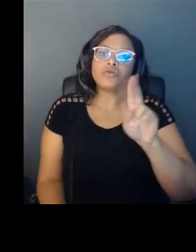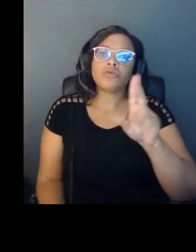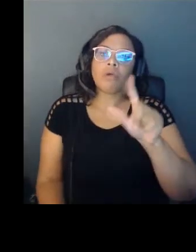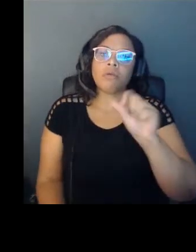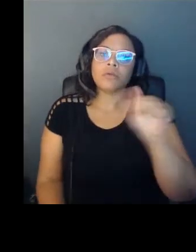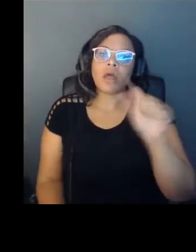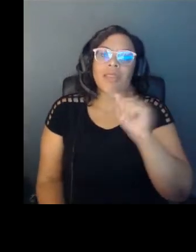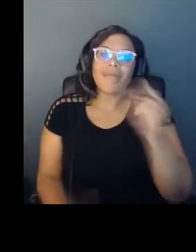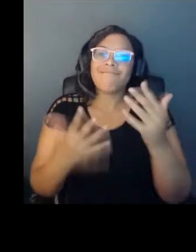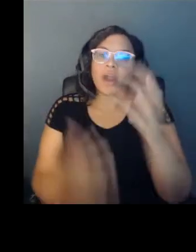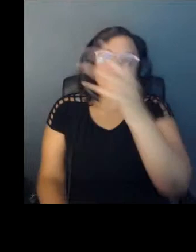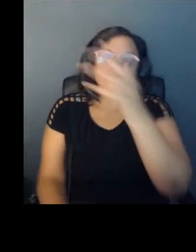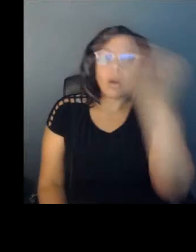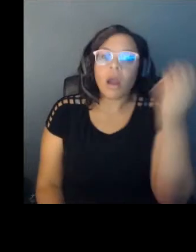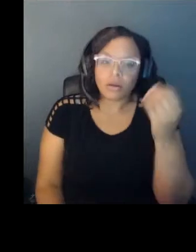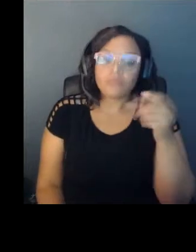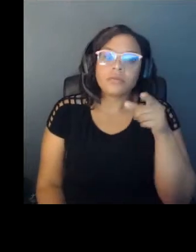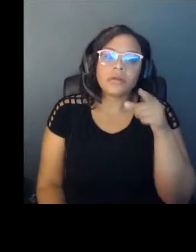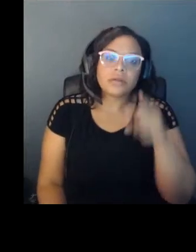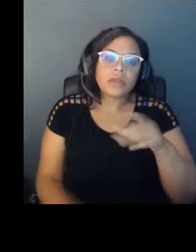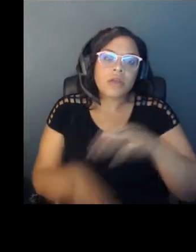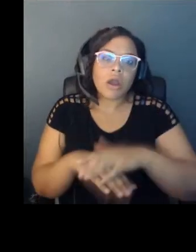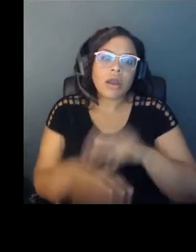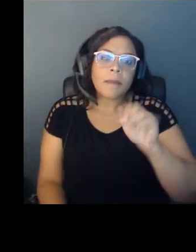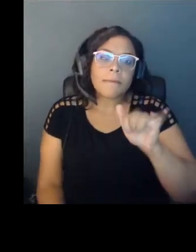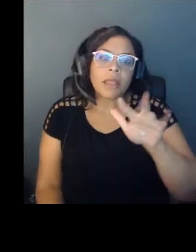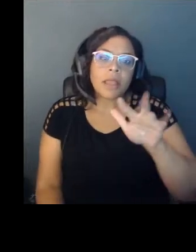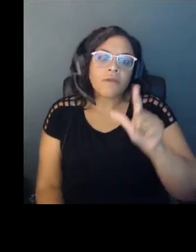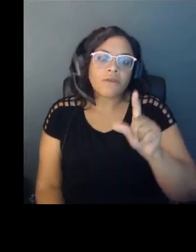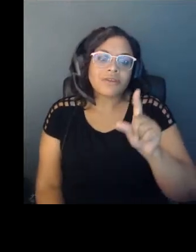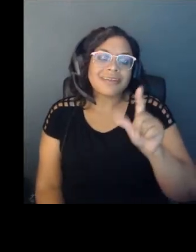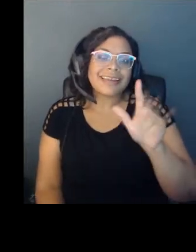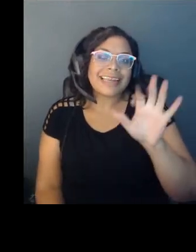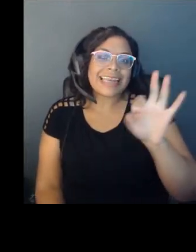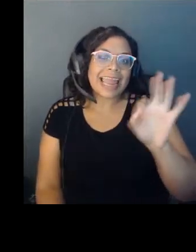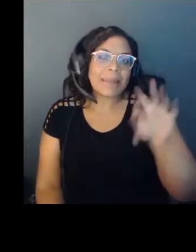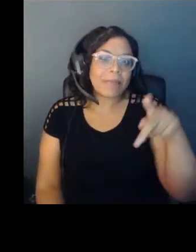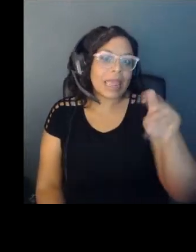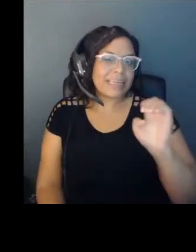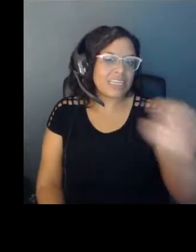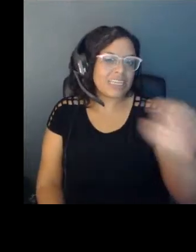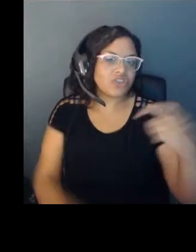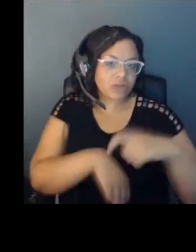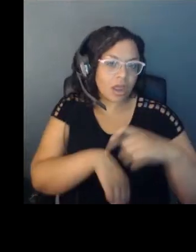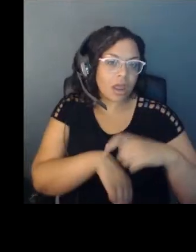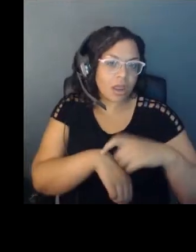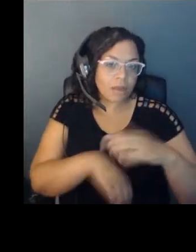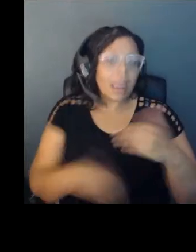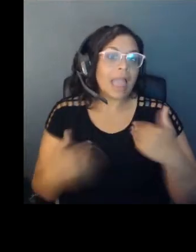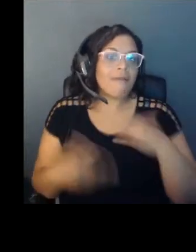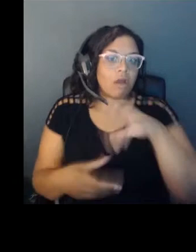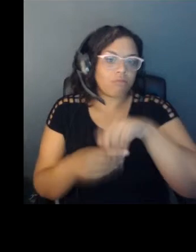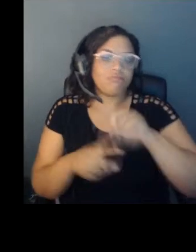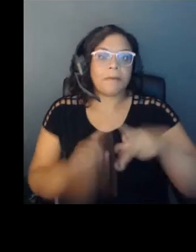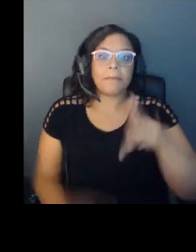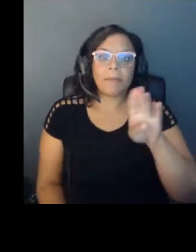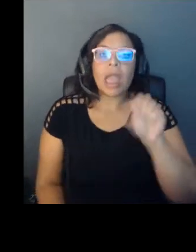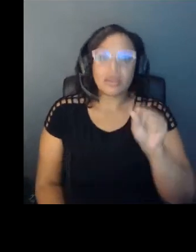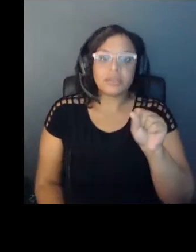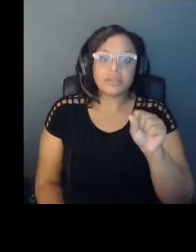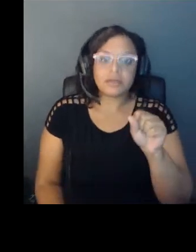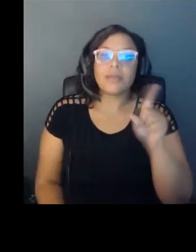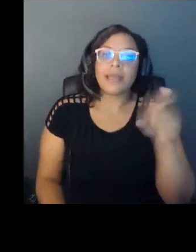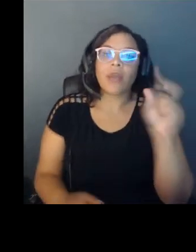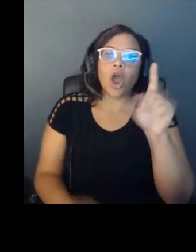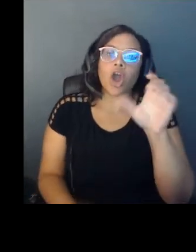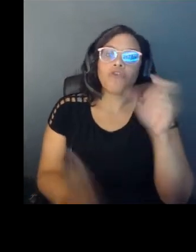9 p.m. Eastern on PBS, PBS.org, and the PBS video app on the 100th anniversary of the Tulsa Race Massacre. Through